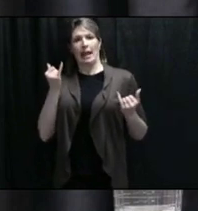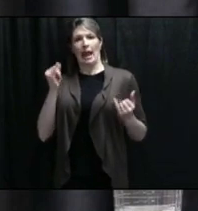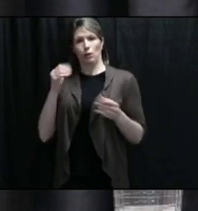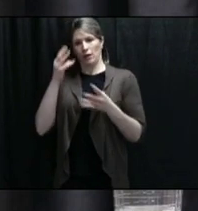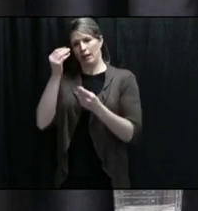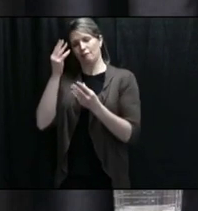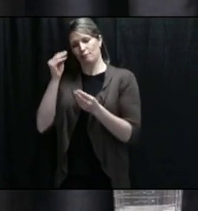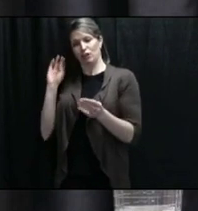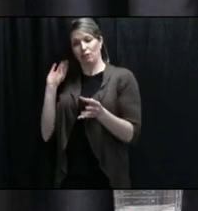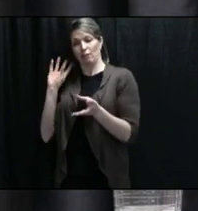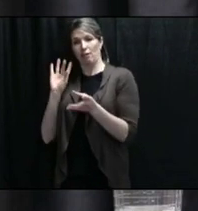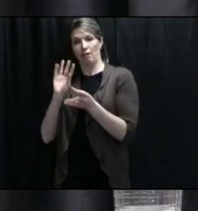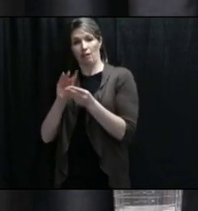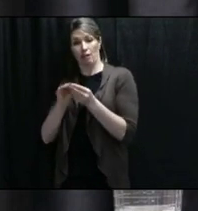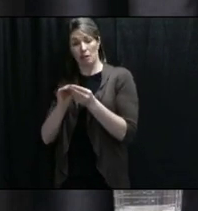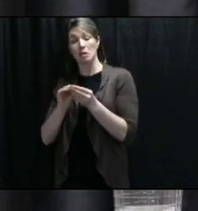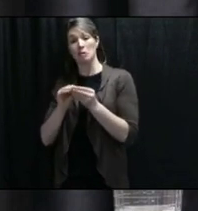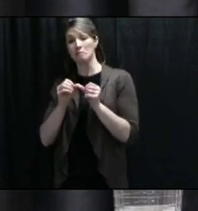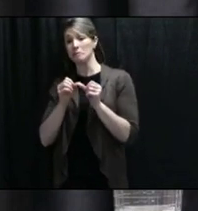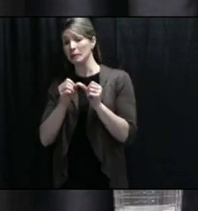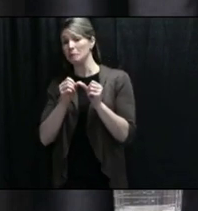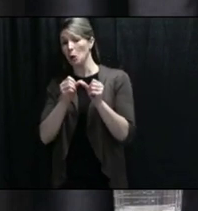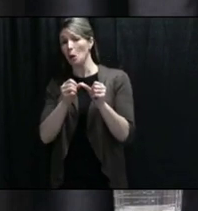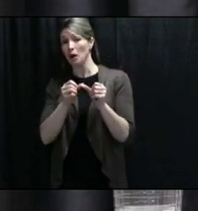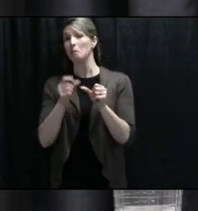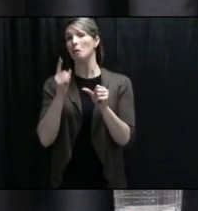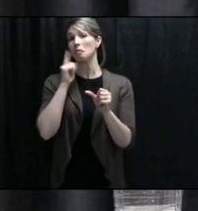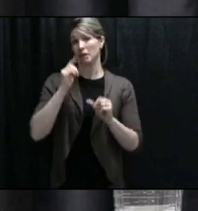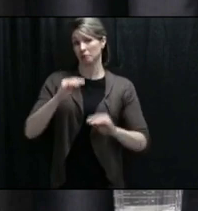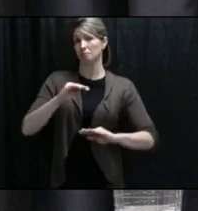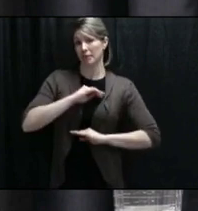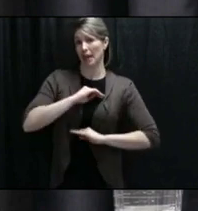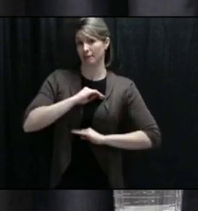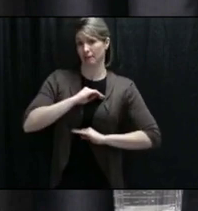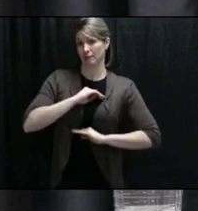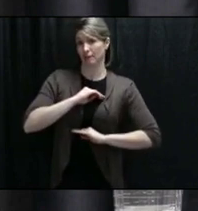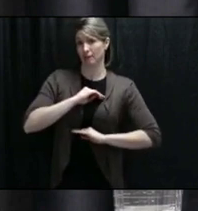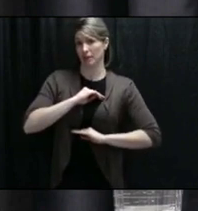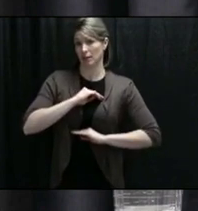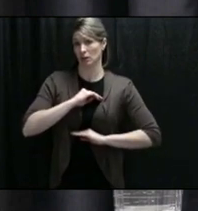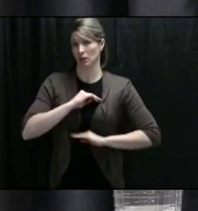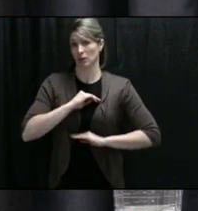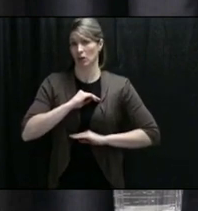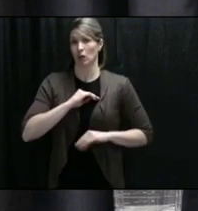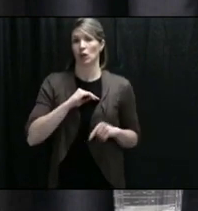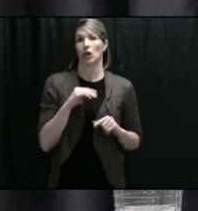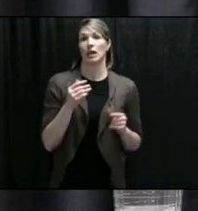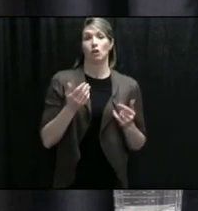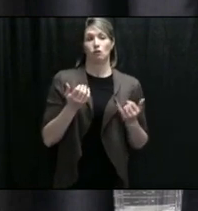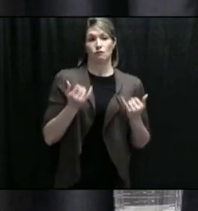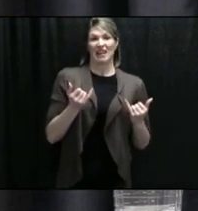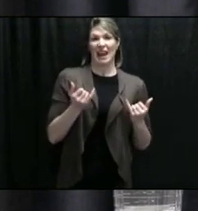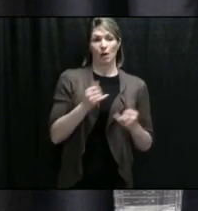we can minimize the impact even further. The challenge is that whatever model you look at, and the federal governments